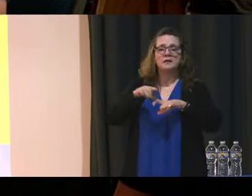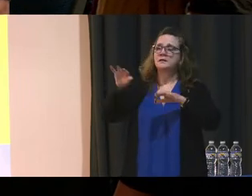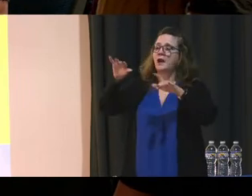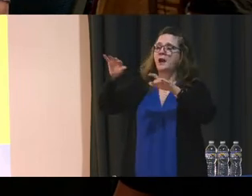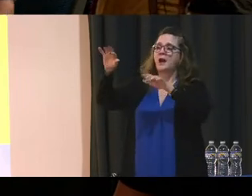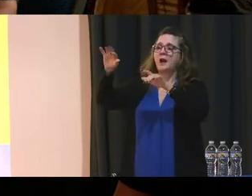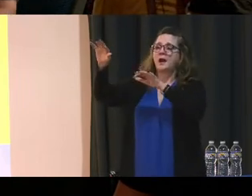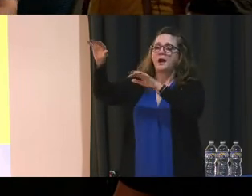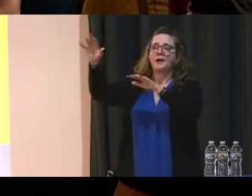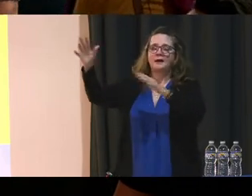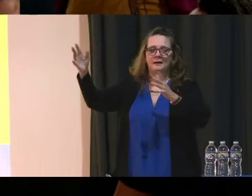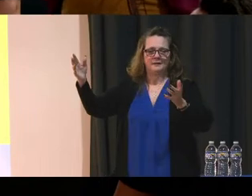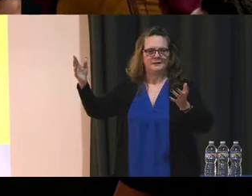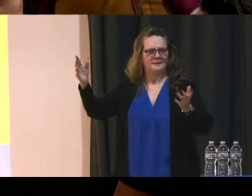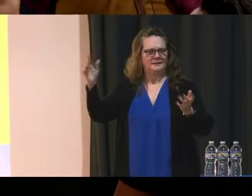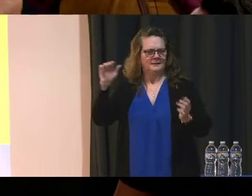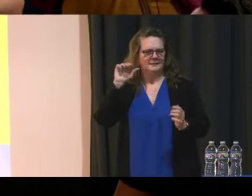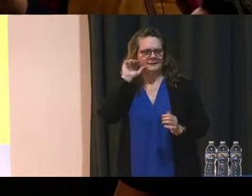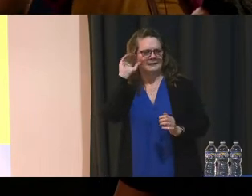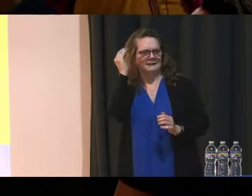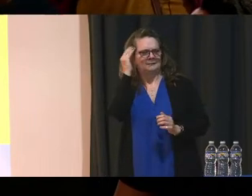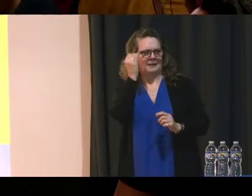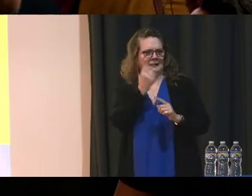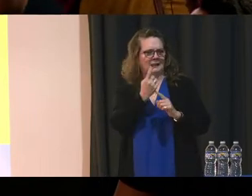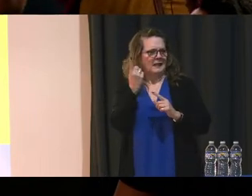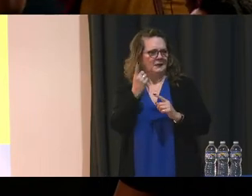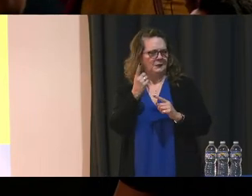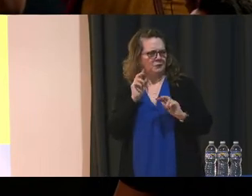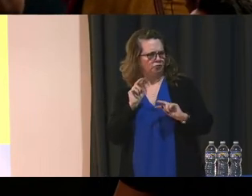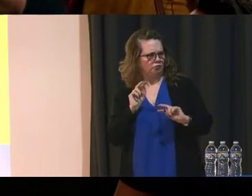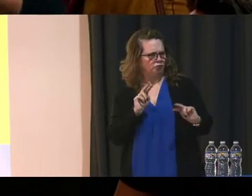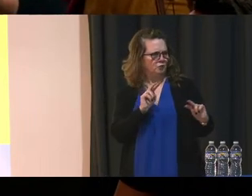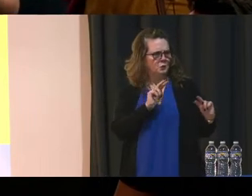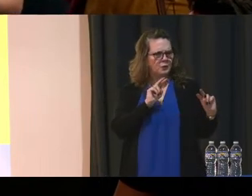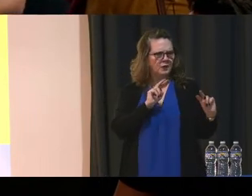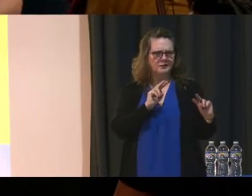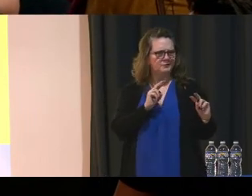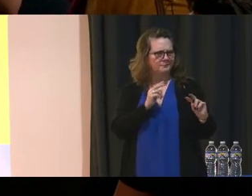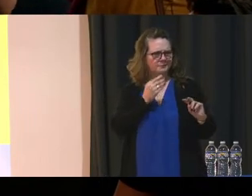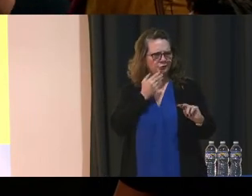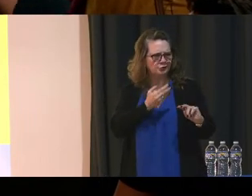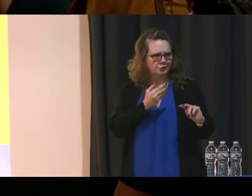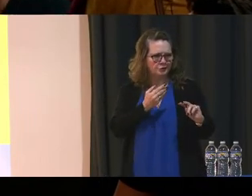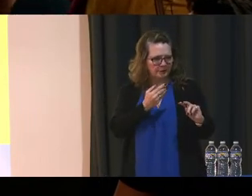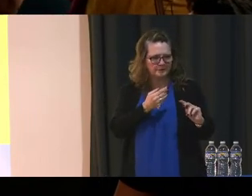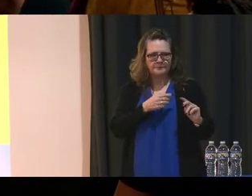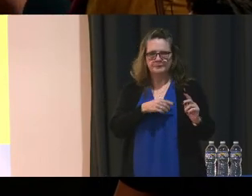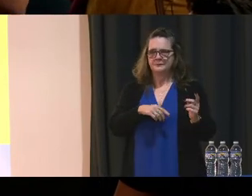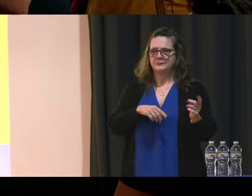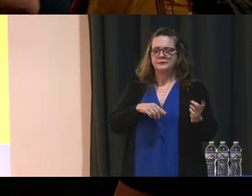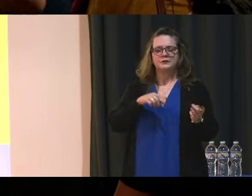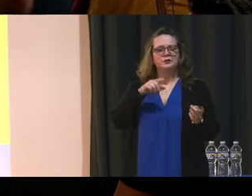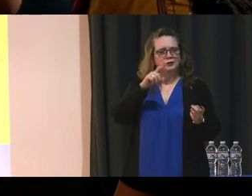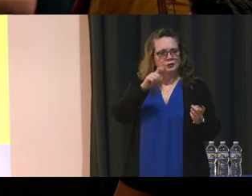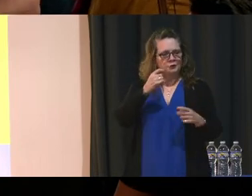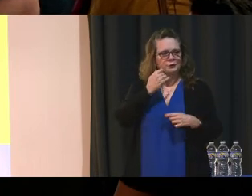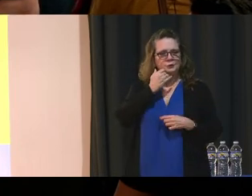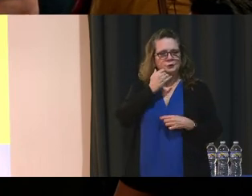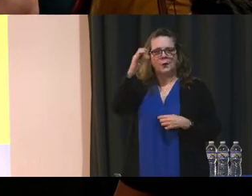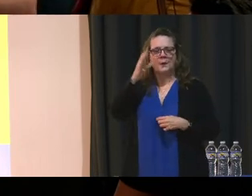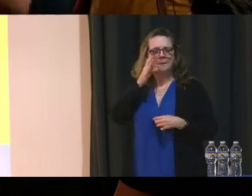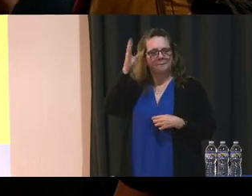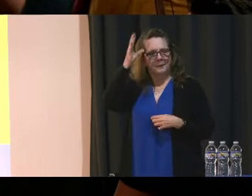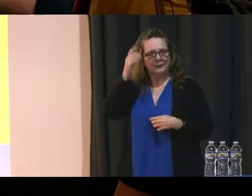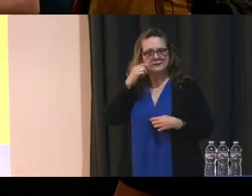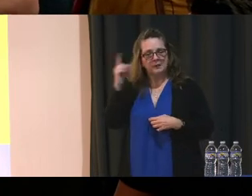and it doesn't seem like anybody's pulled them inside and calling the parents. Your child was outside. He's not in the